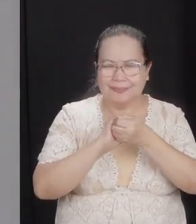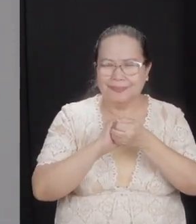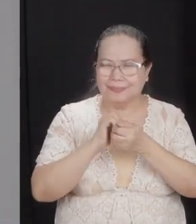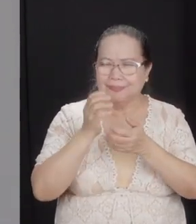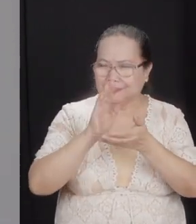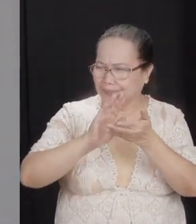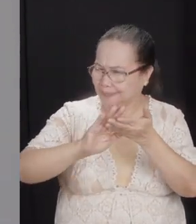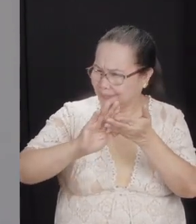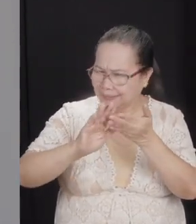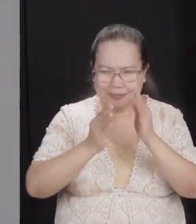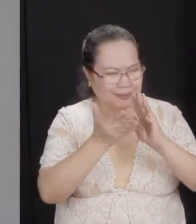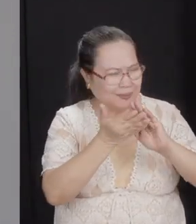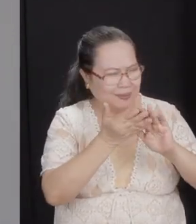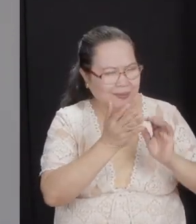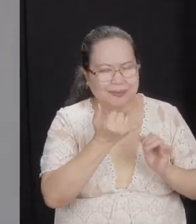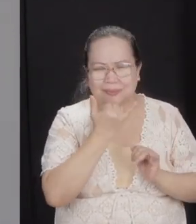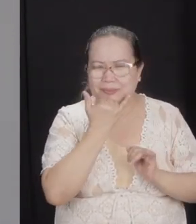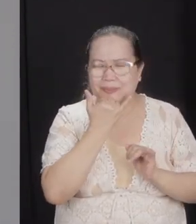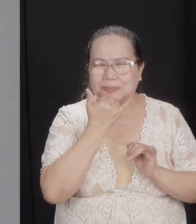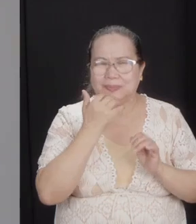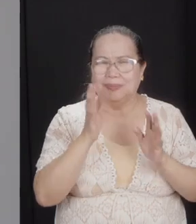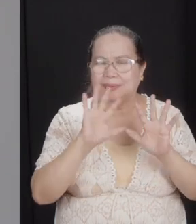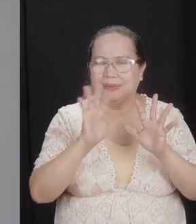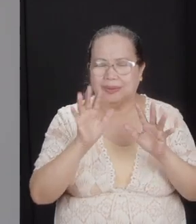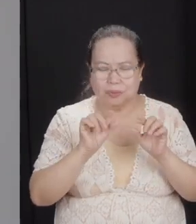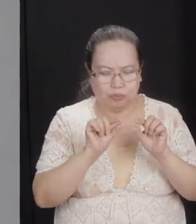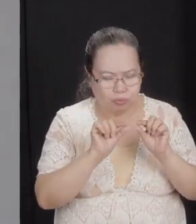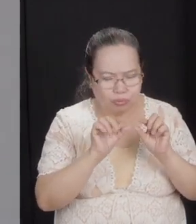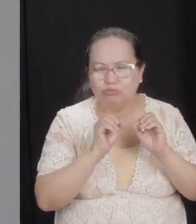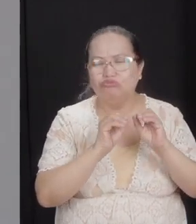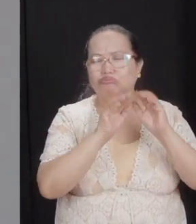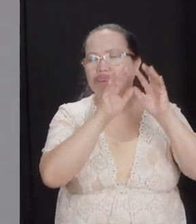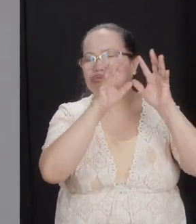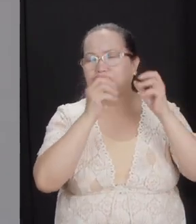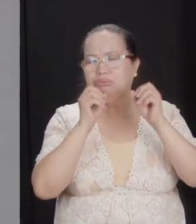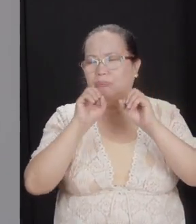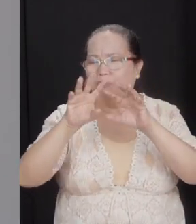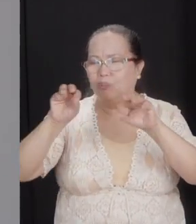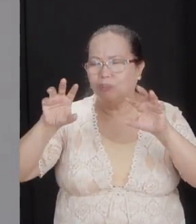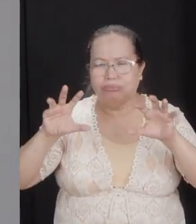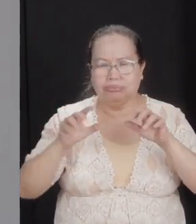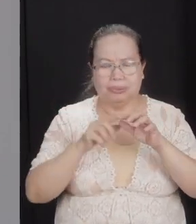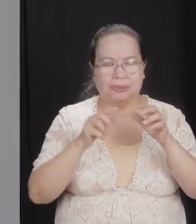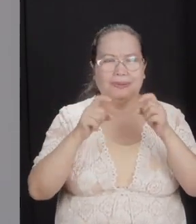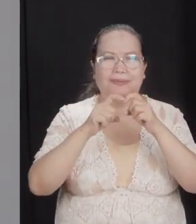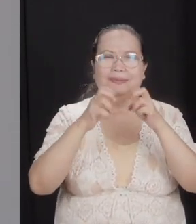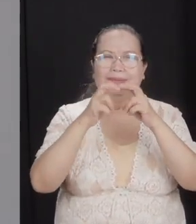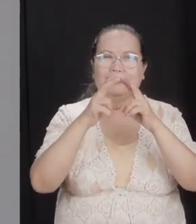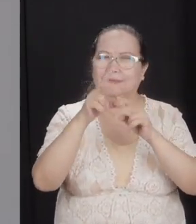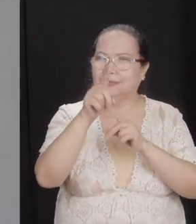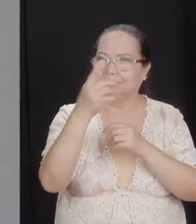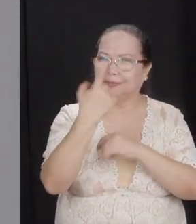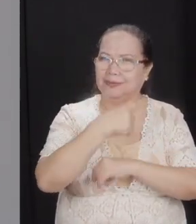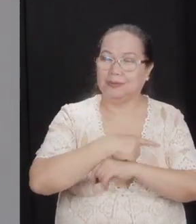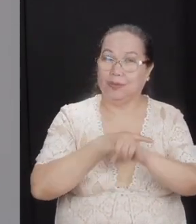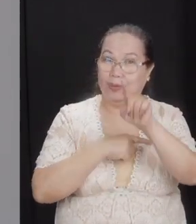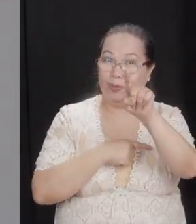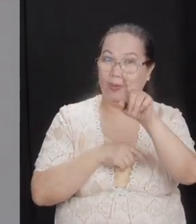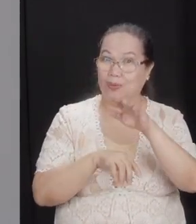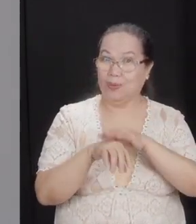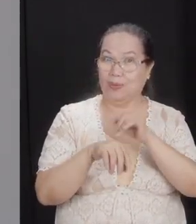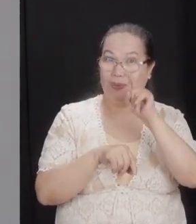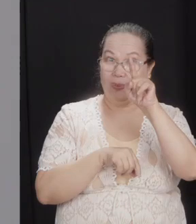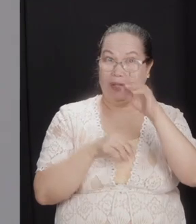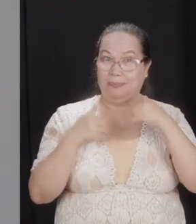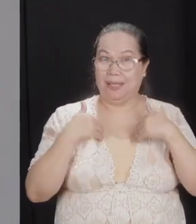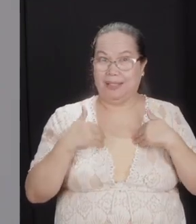offenses. Don't make mountains out of all hills. That's he's telling us even today. You were called in one body. And I